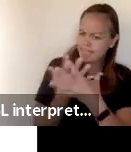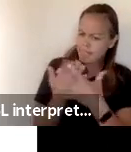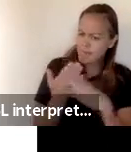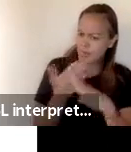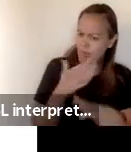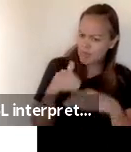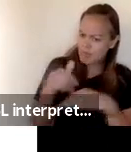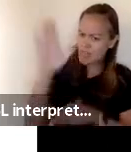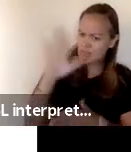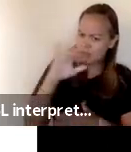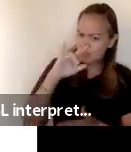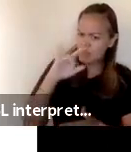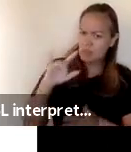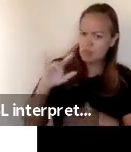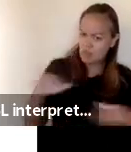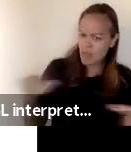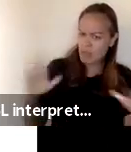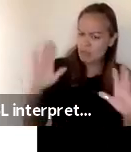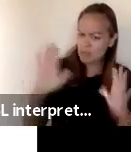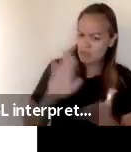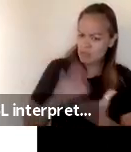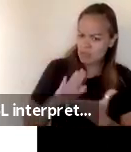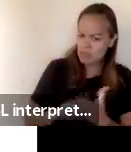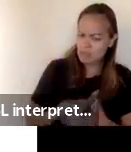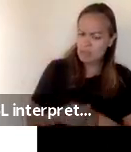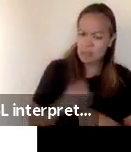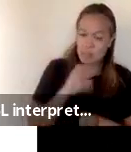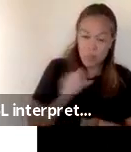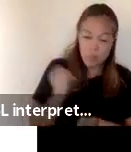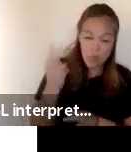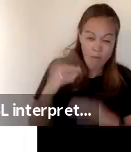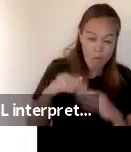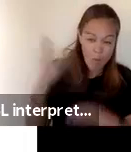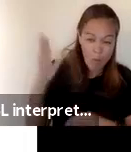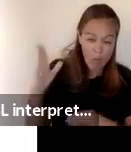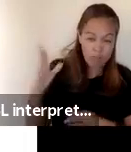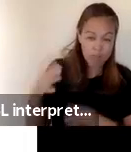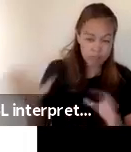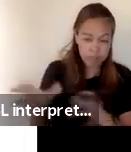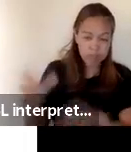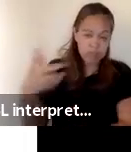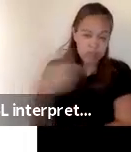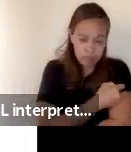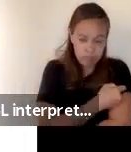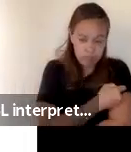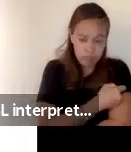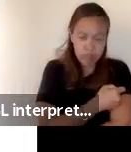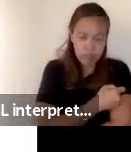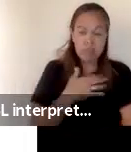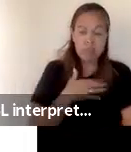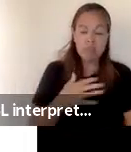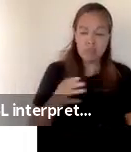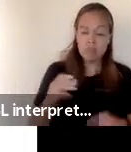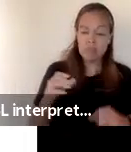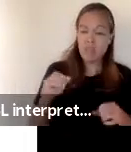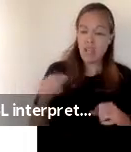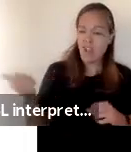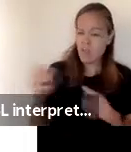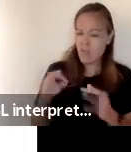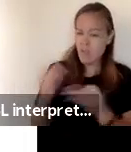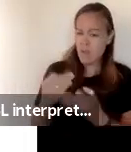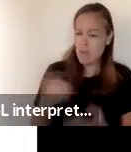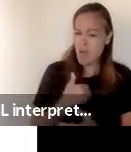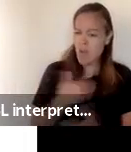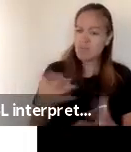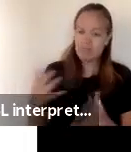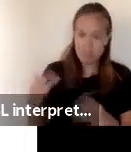encourage your child age 12 or older to get a vaccine and ensure age eligible family members to also